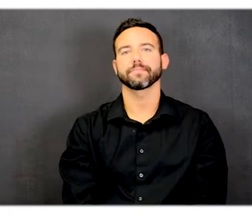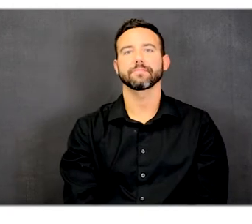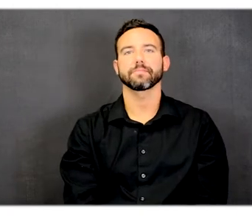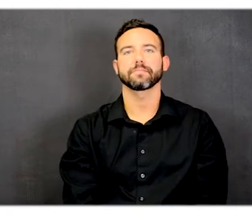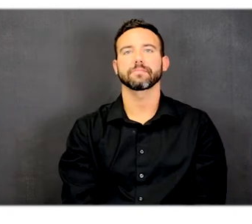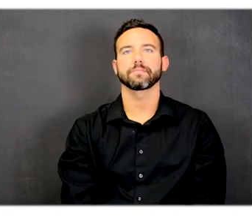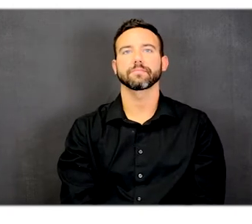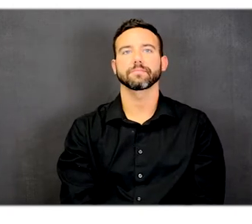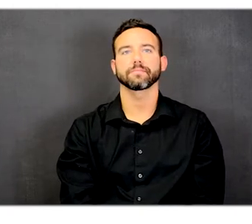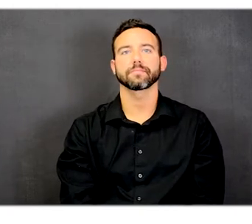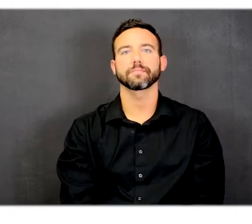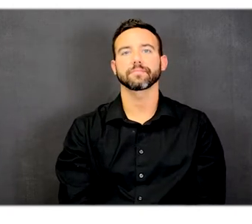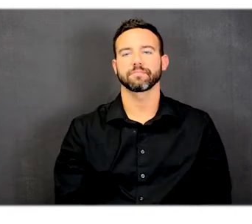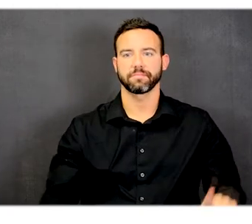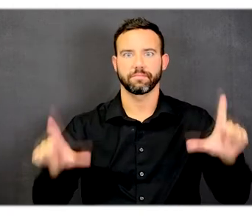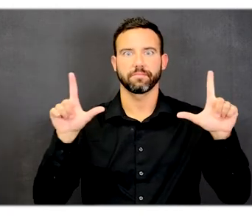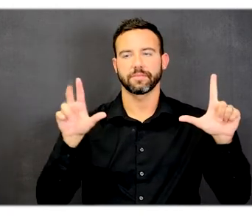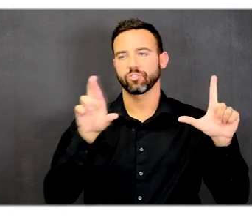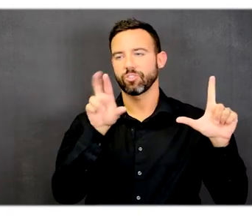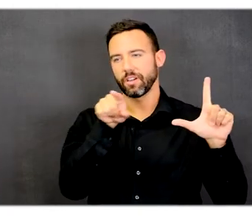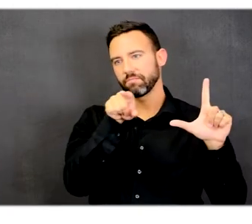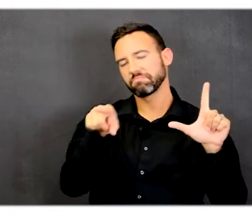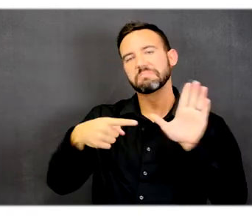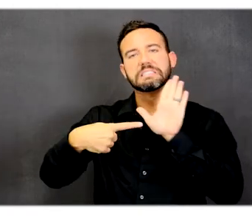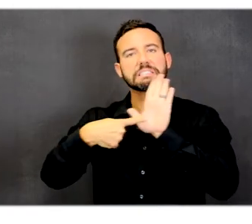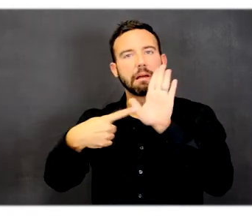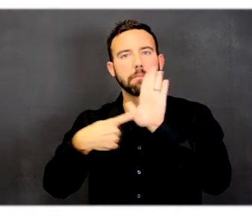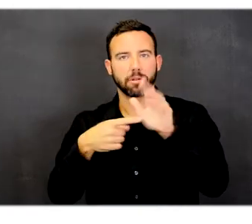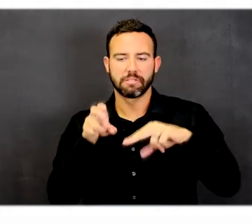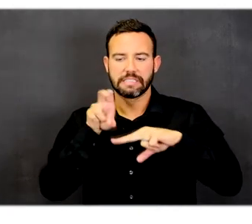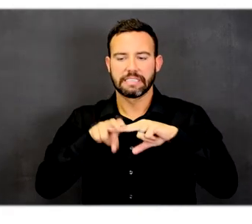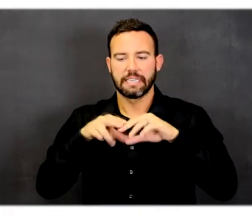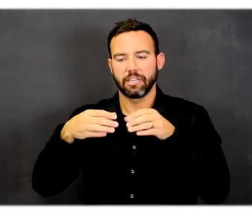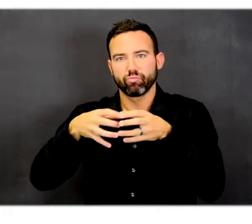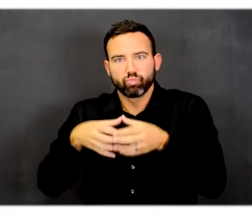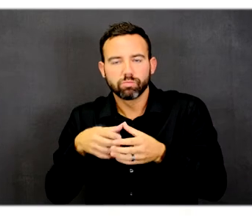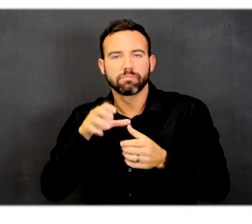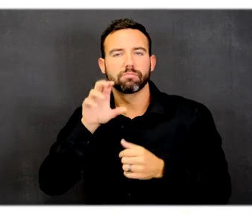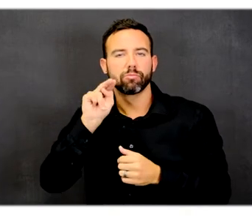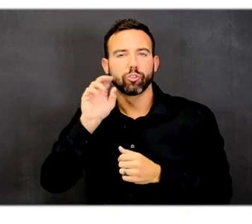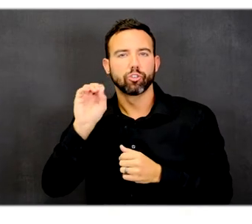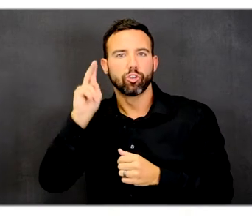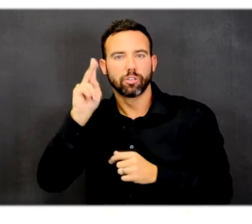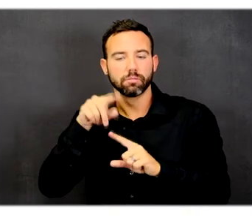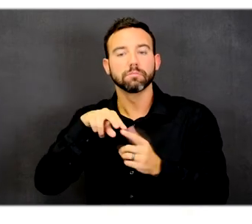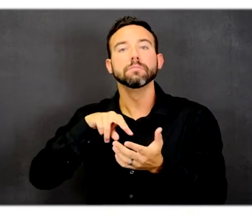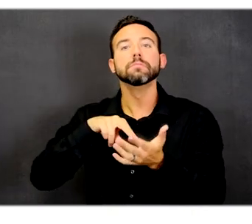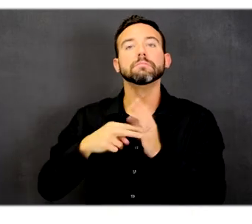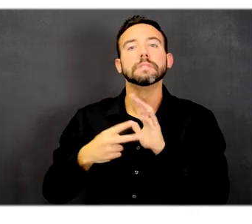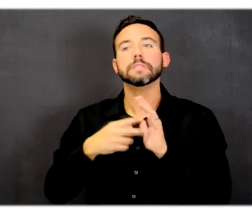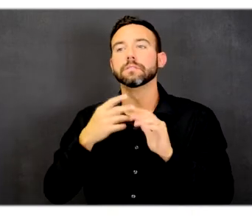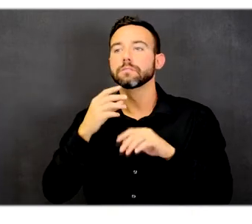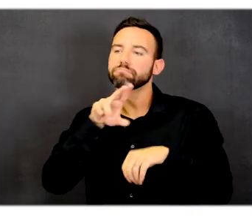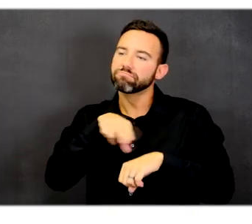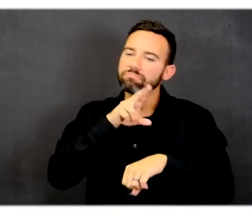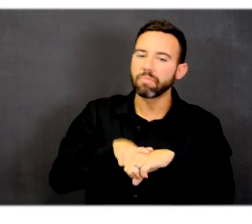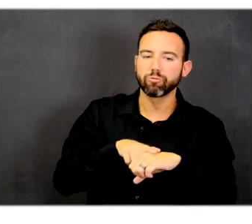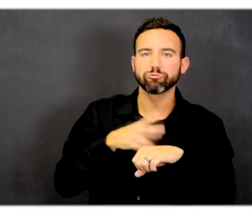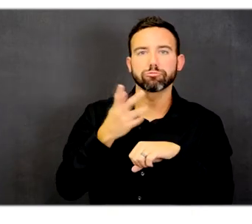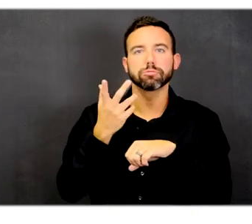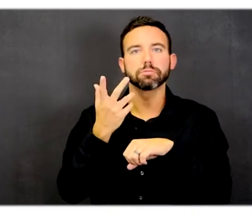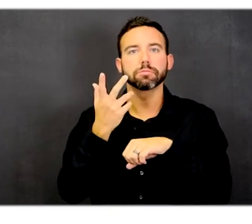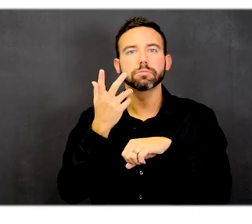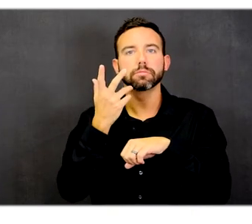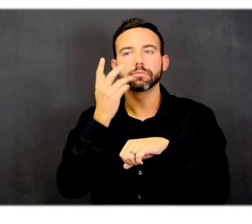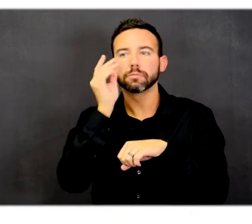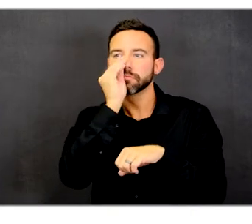To the right there is an example of a seating nook. This is one that uses vegetation to create a kind of notch in